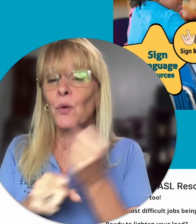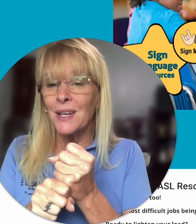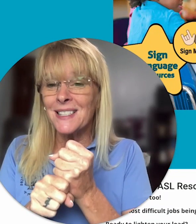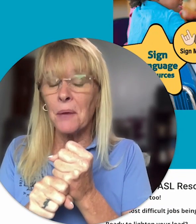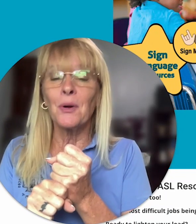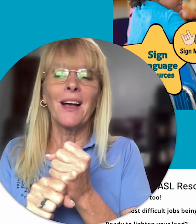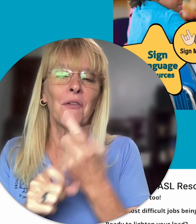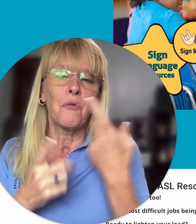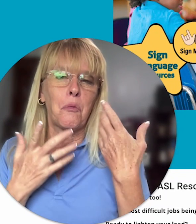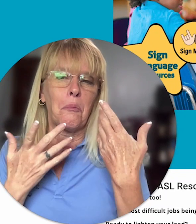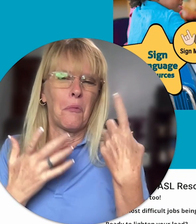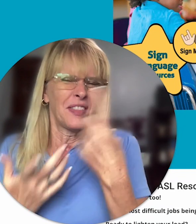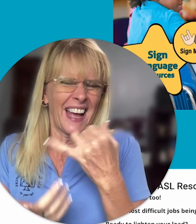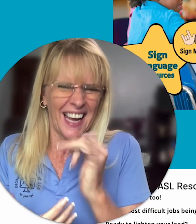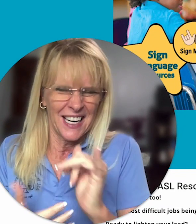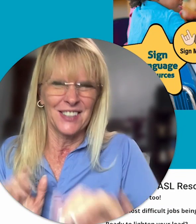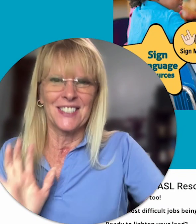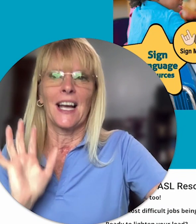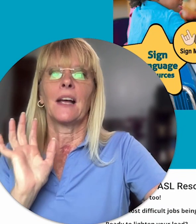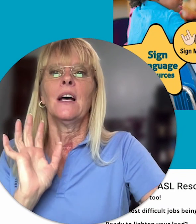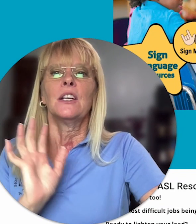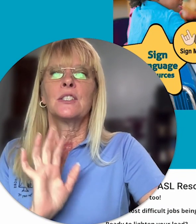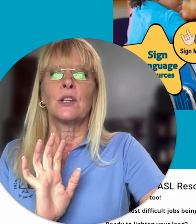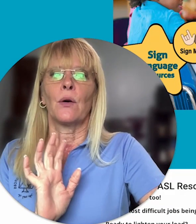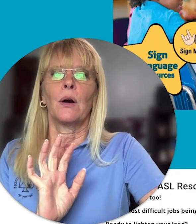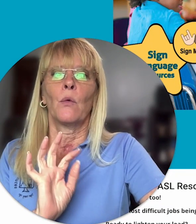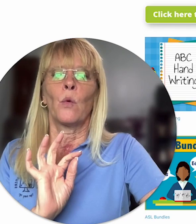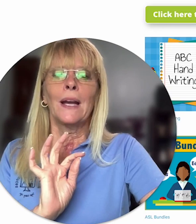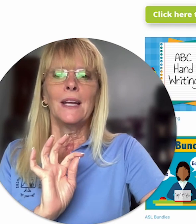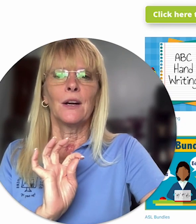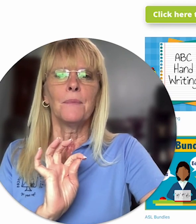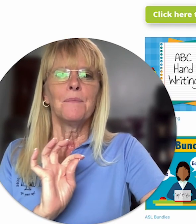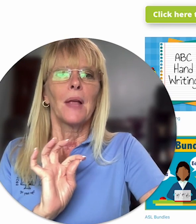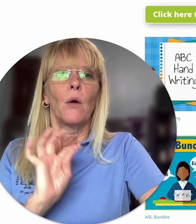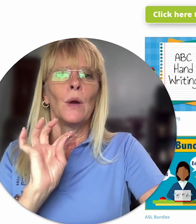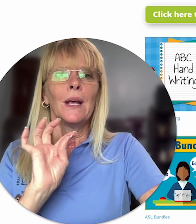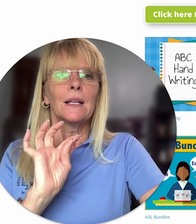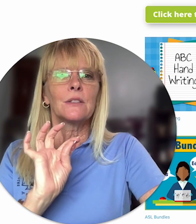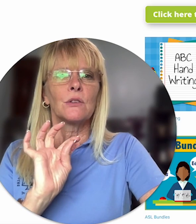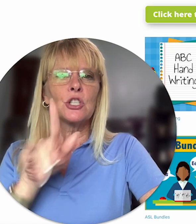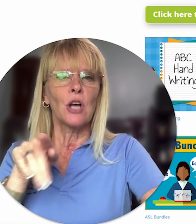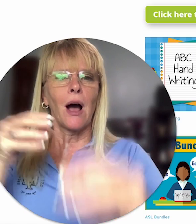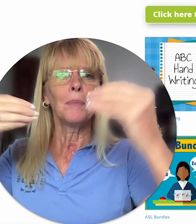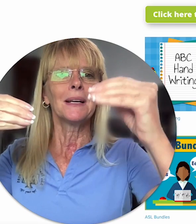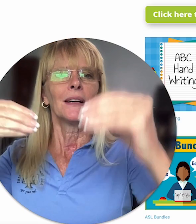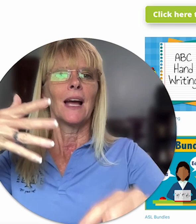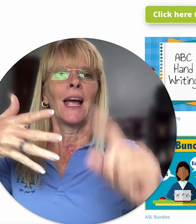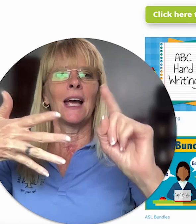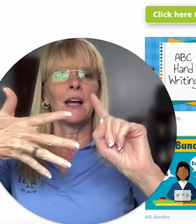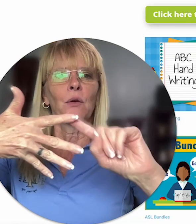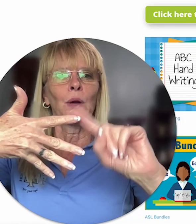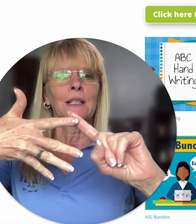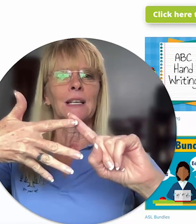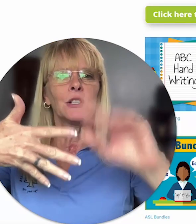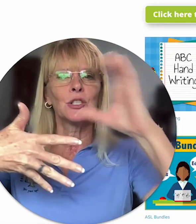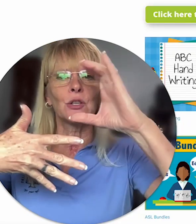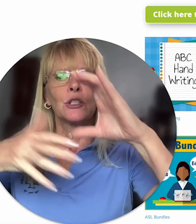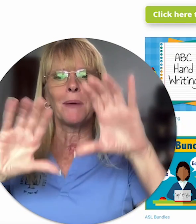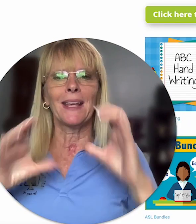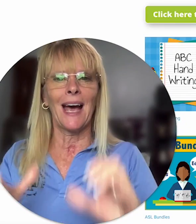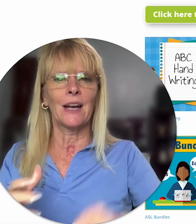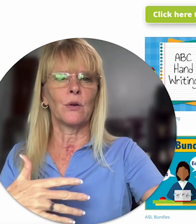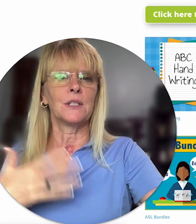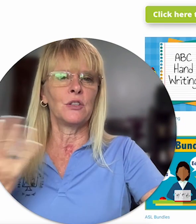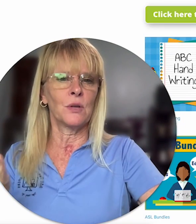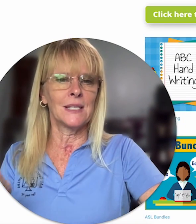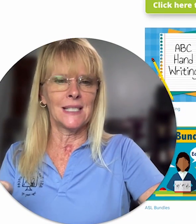going to give you a quick summary of what that kind of looks like so right here we clicked on shop and we did search